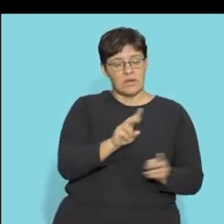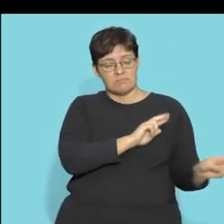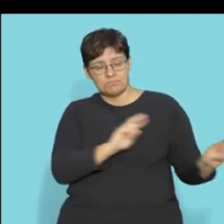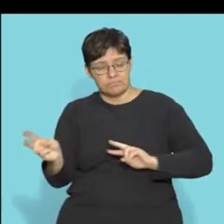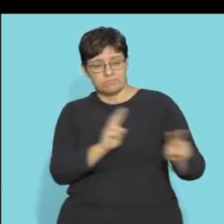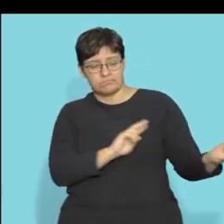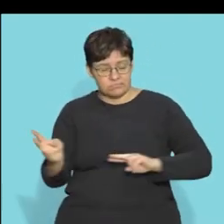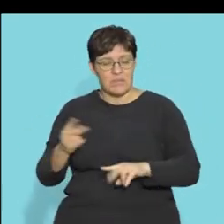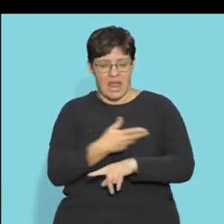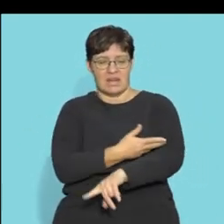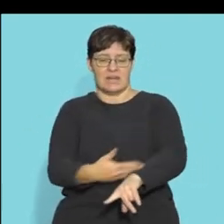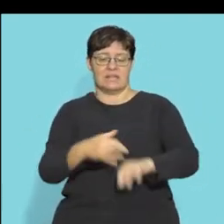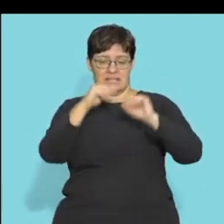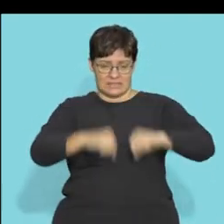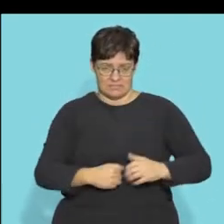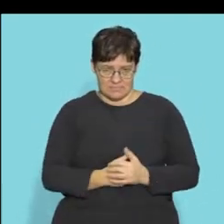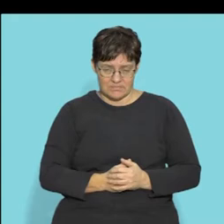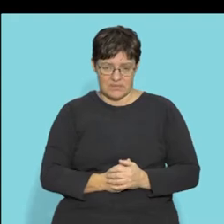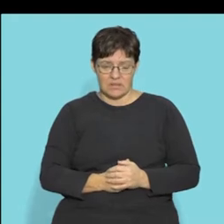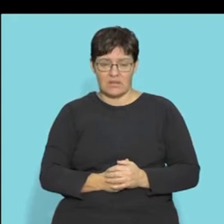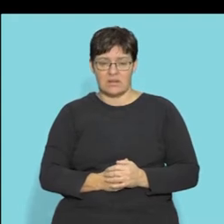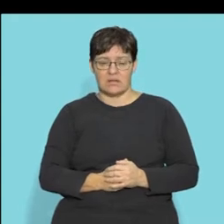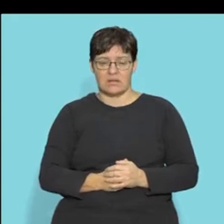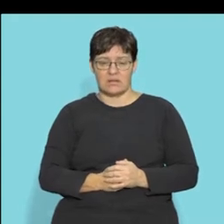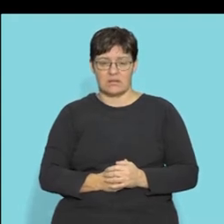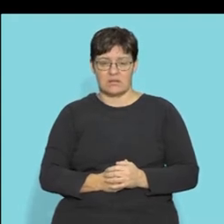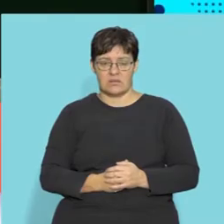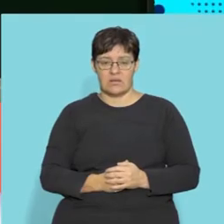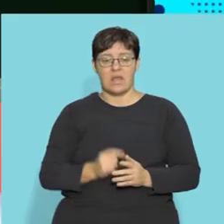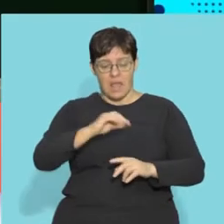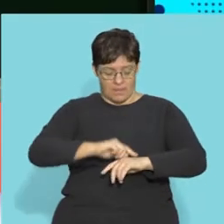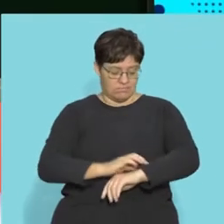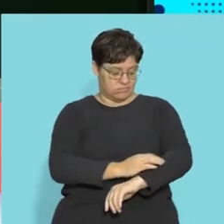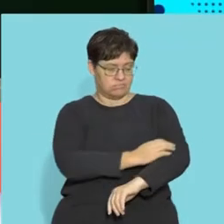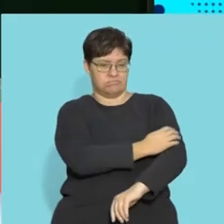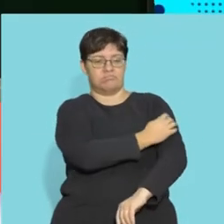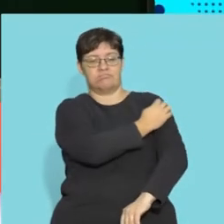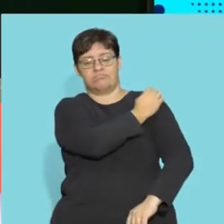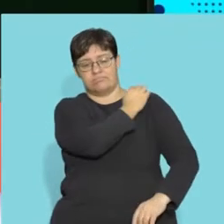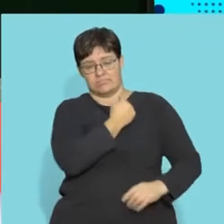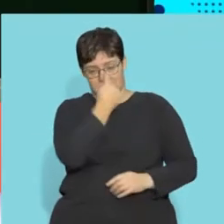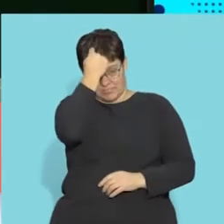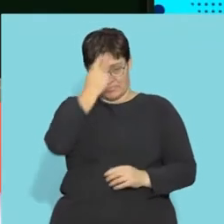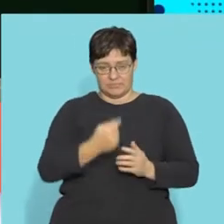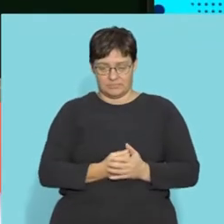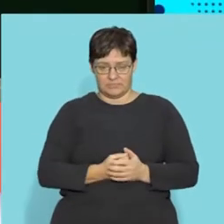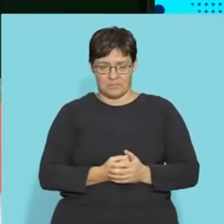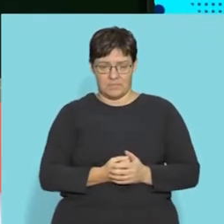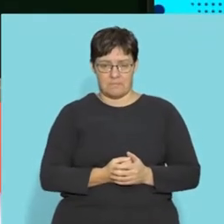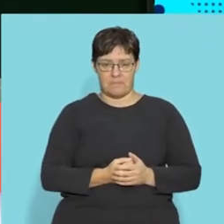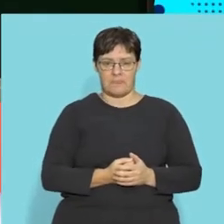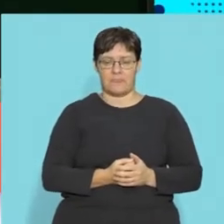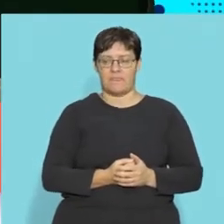transmits impulses in the nervous system. So they basically let the impulse run along them. And they